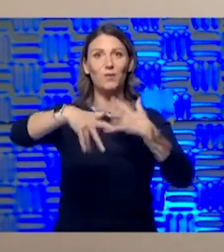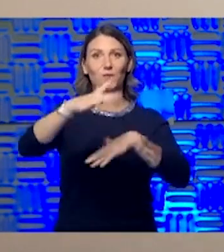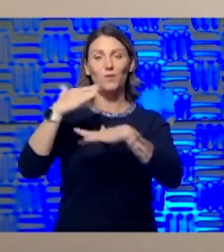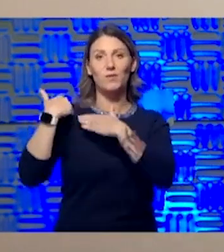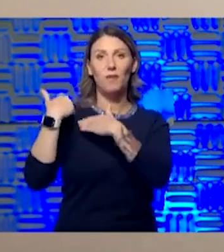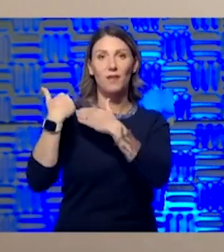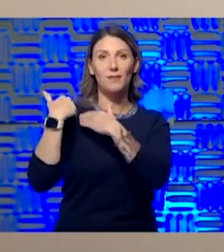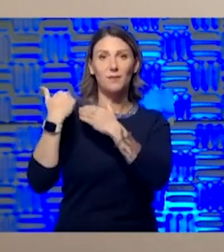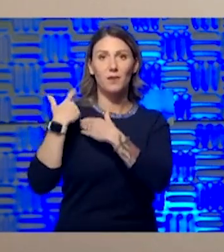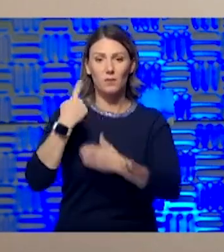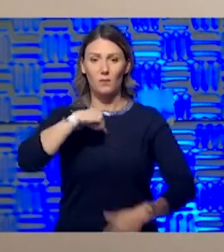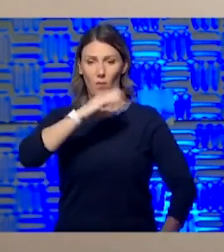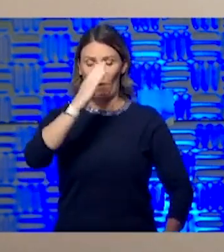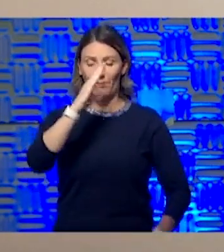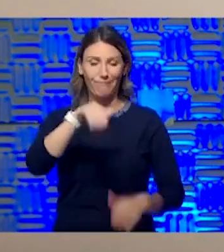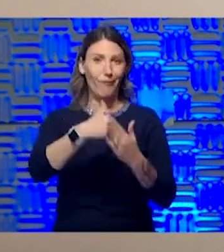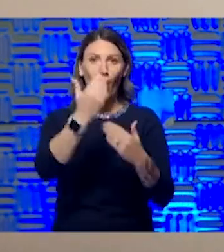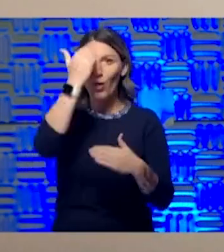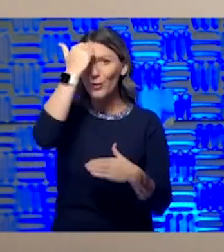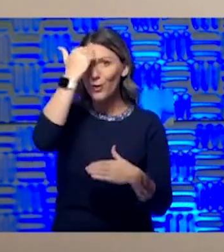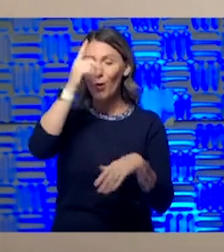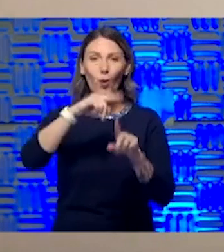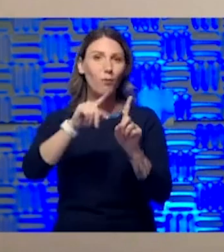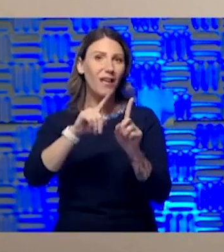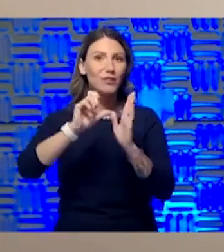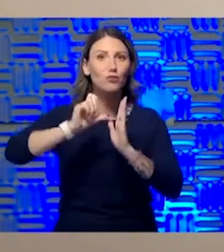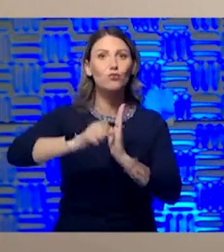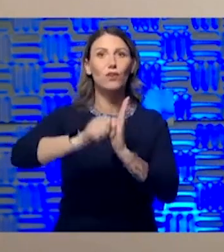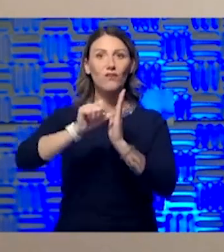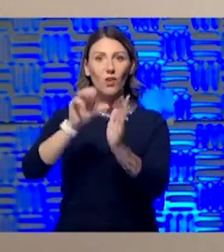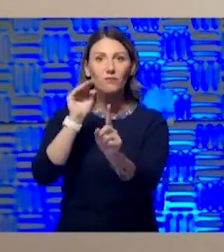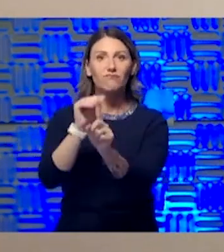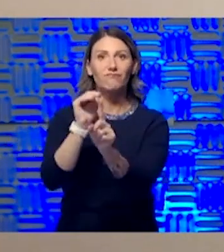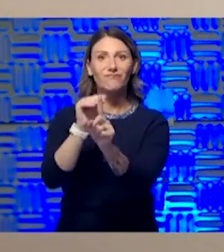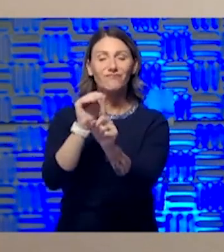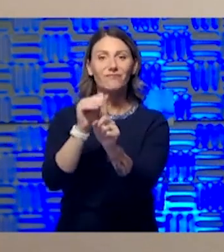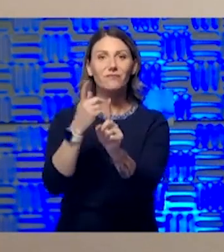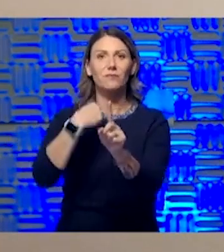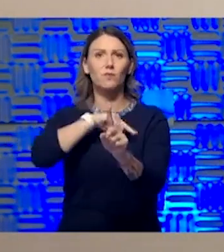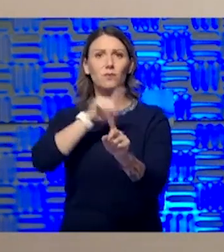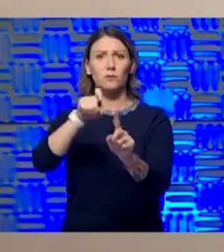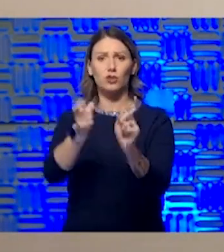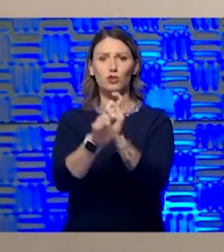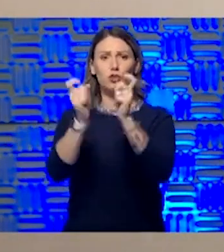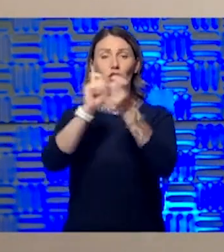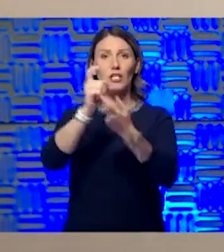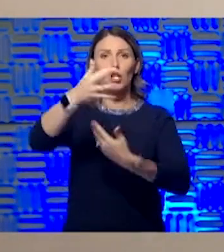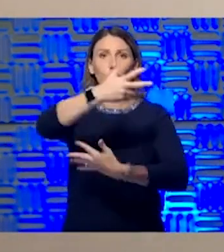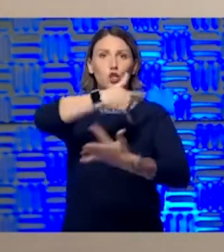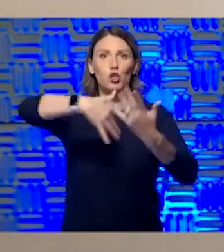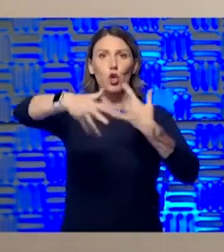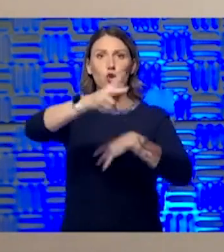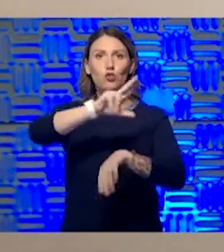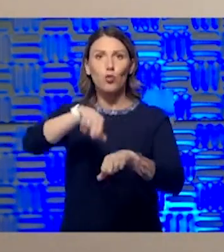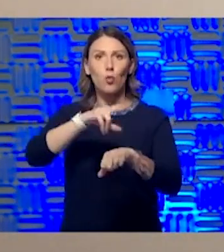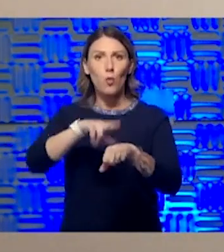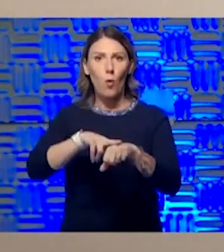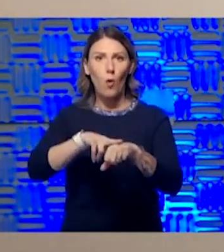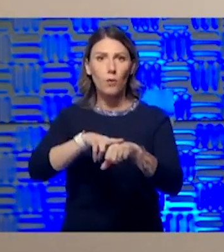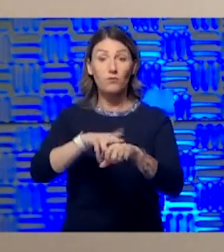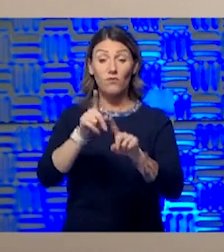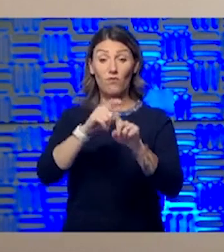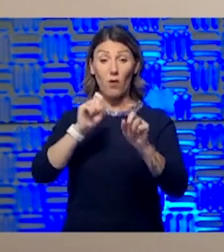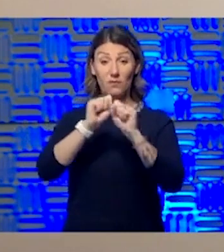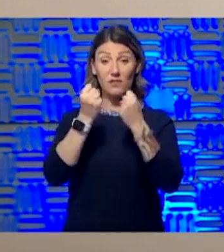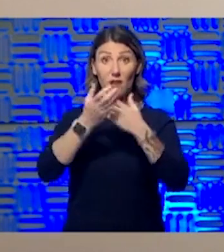to be doing these things. But, again, it's that reinforcement. And we need to change the social norms in society going forward. And so,